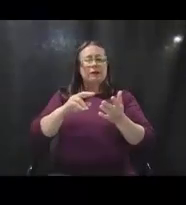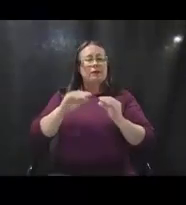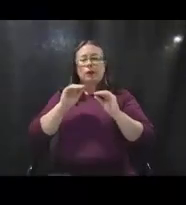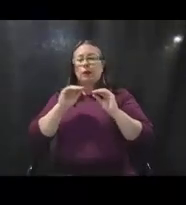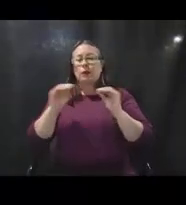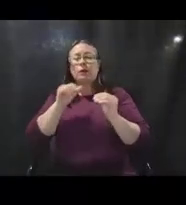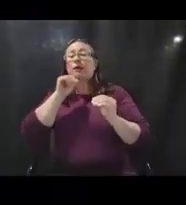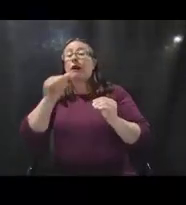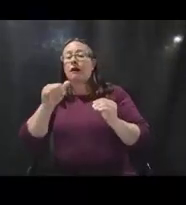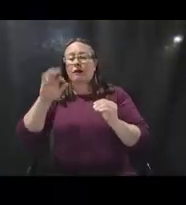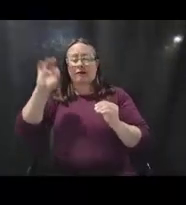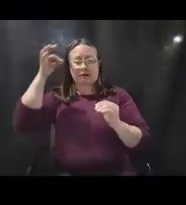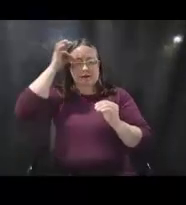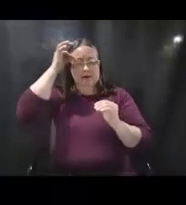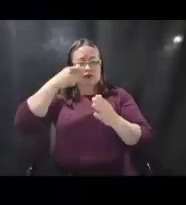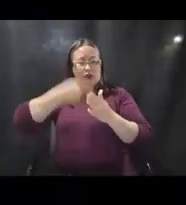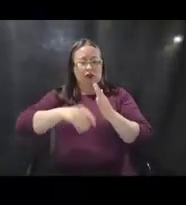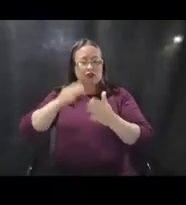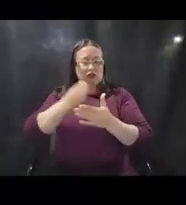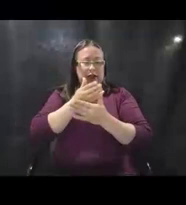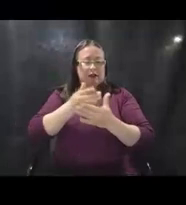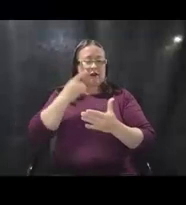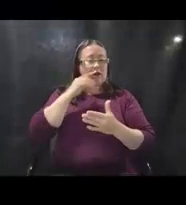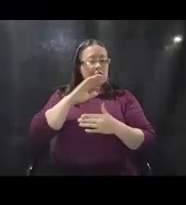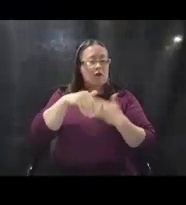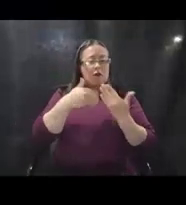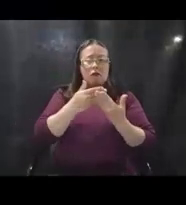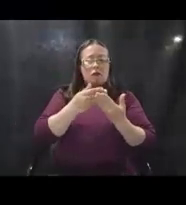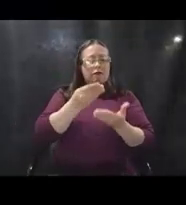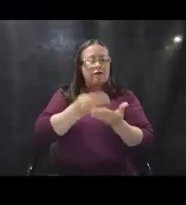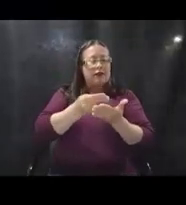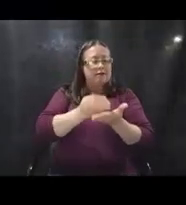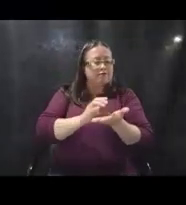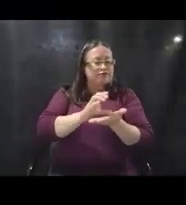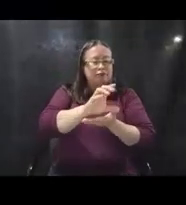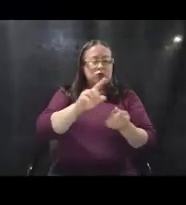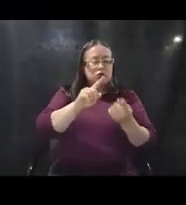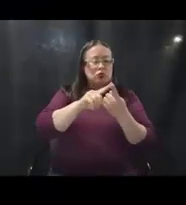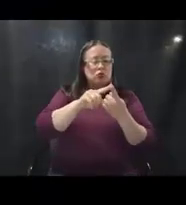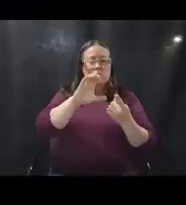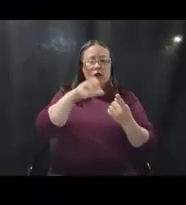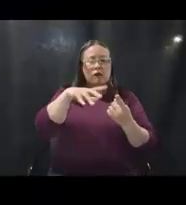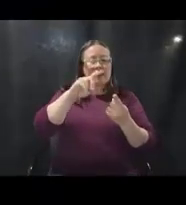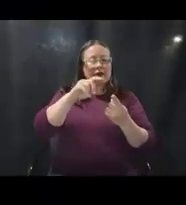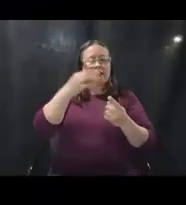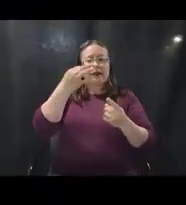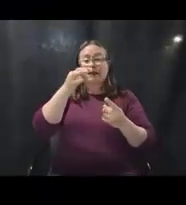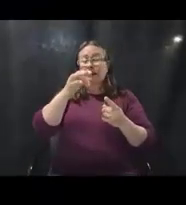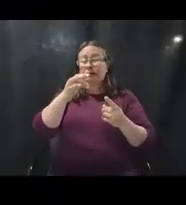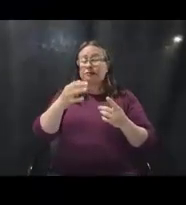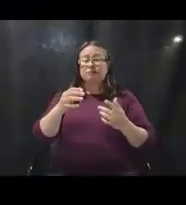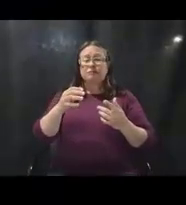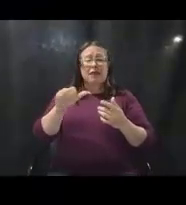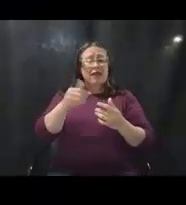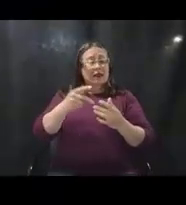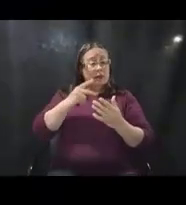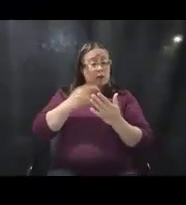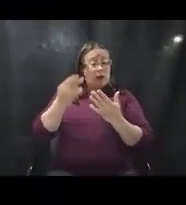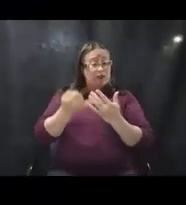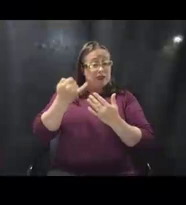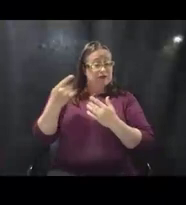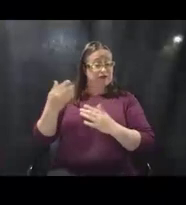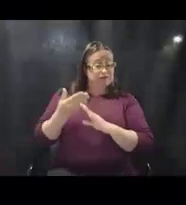cost share associated with any funding provided by public assistance for COVID-19. And any projects that were obligated